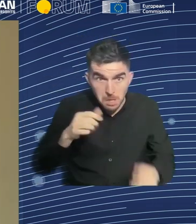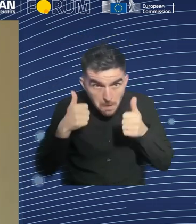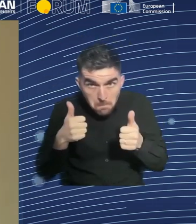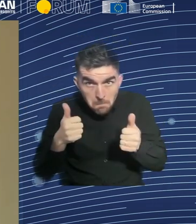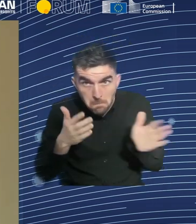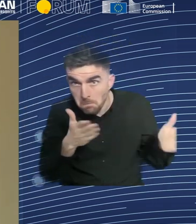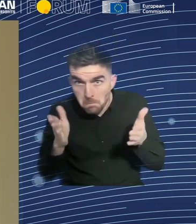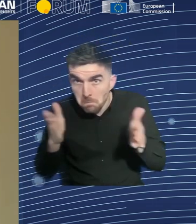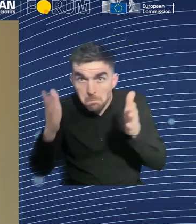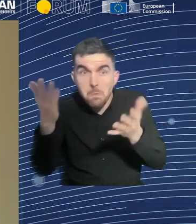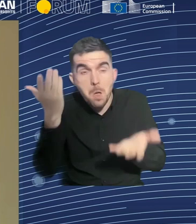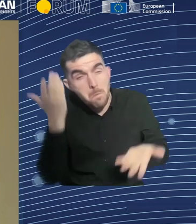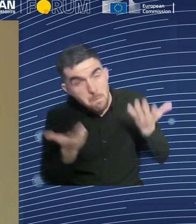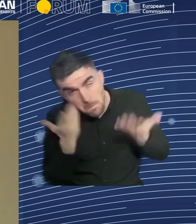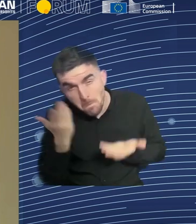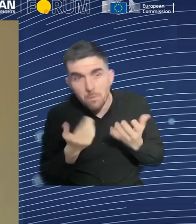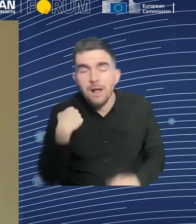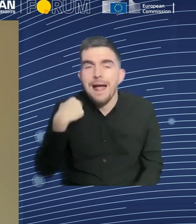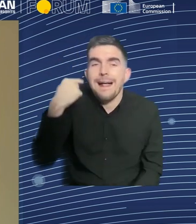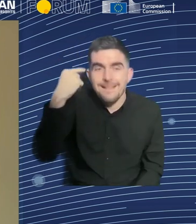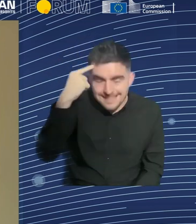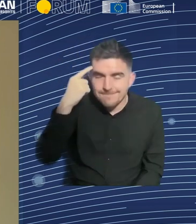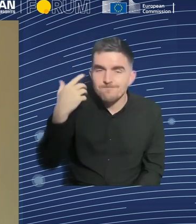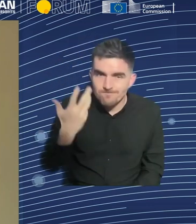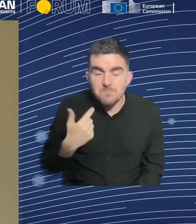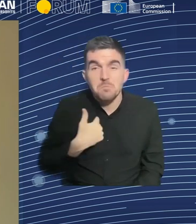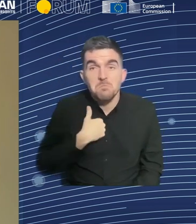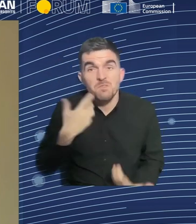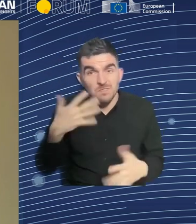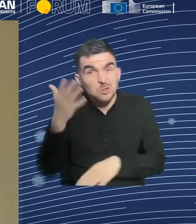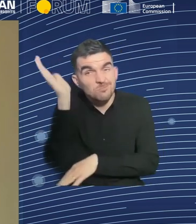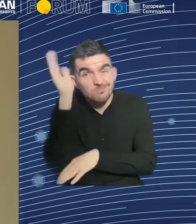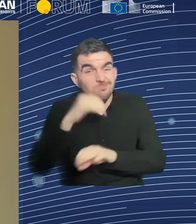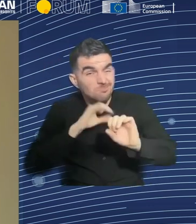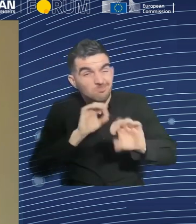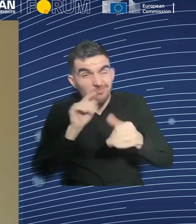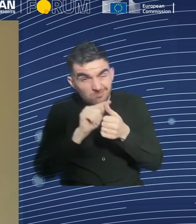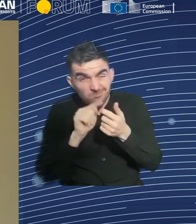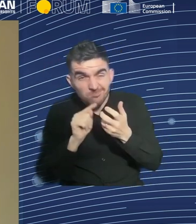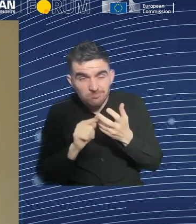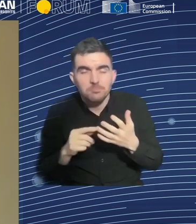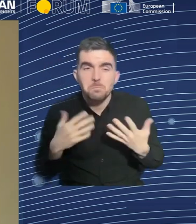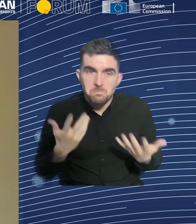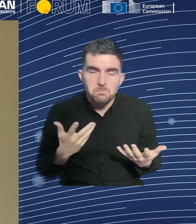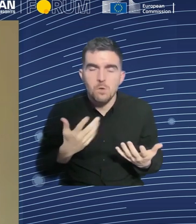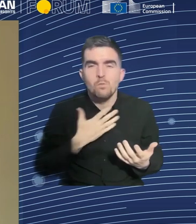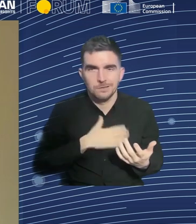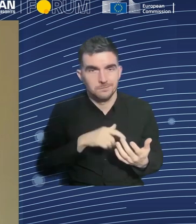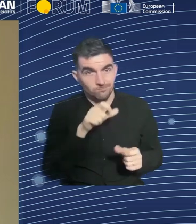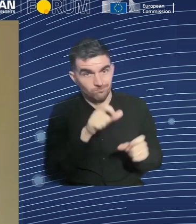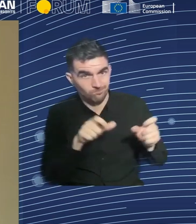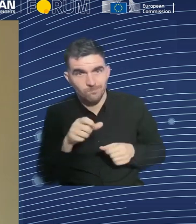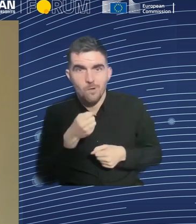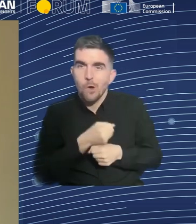would be areas where humans will be working in the future. I think you also have to have a